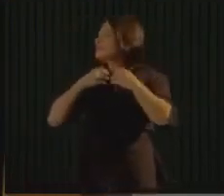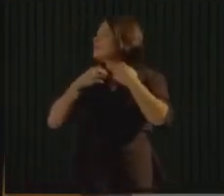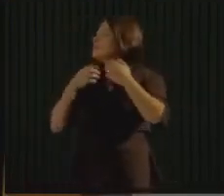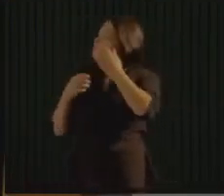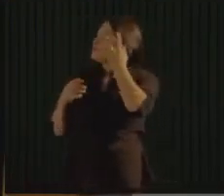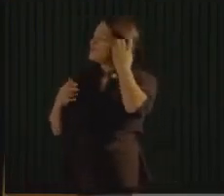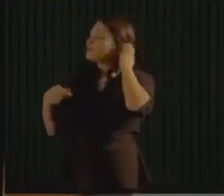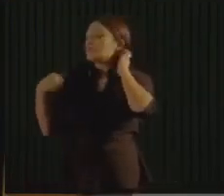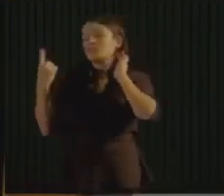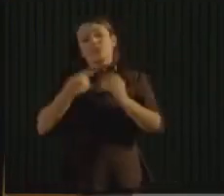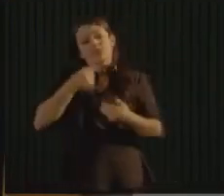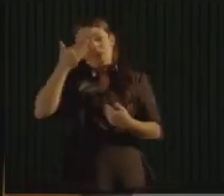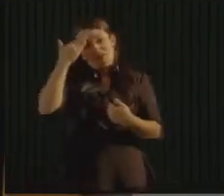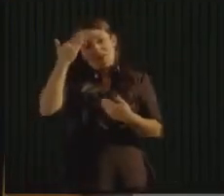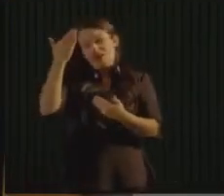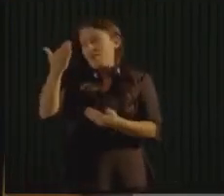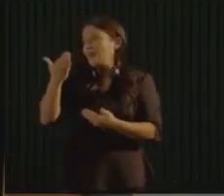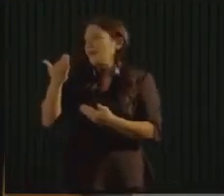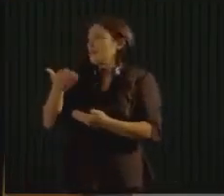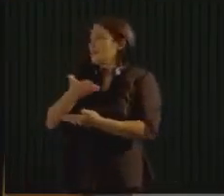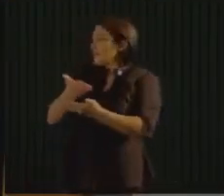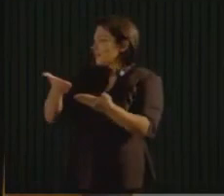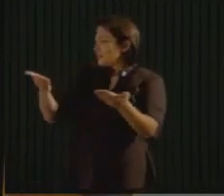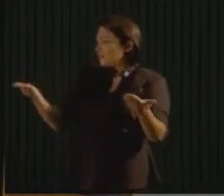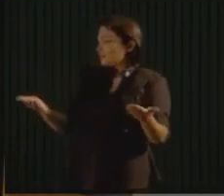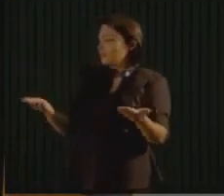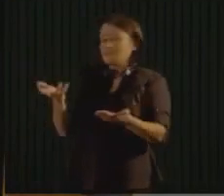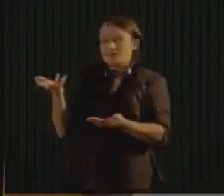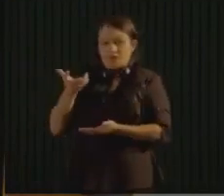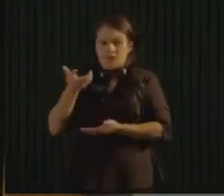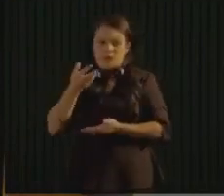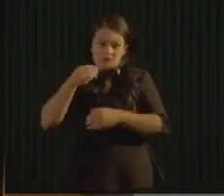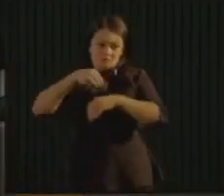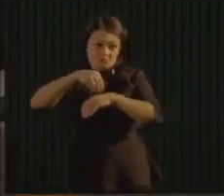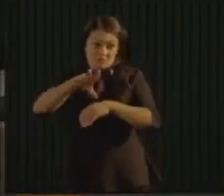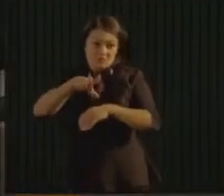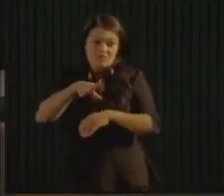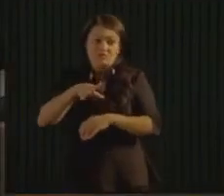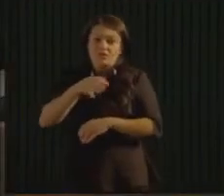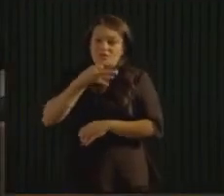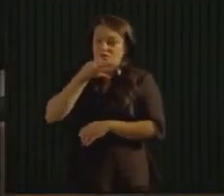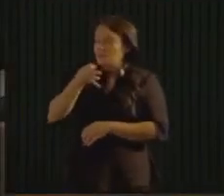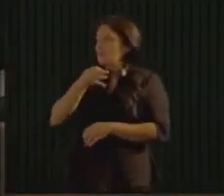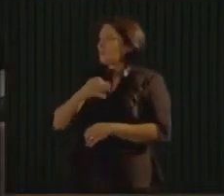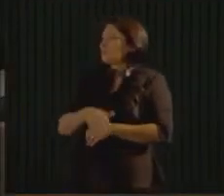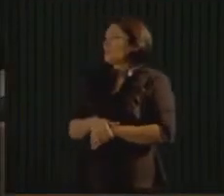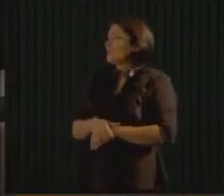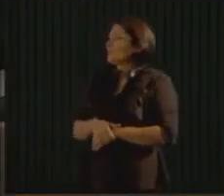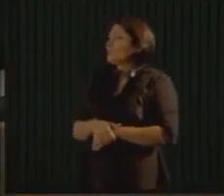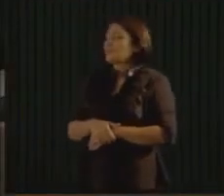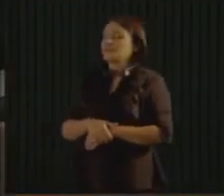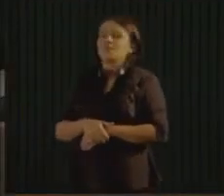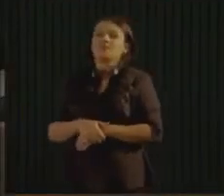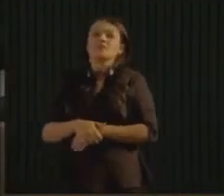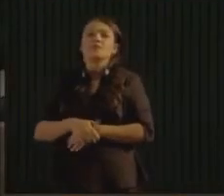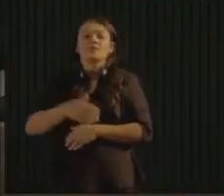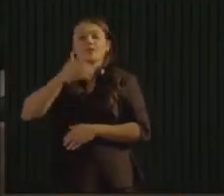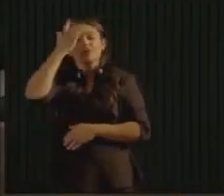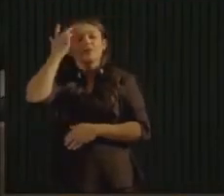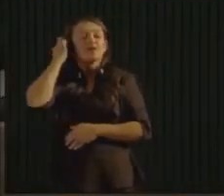Moderator, you would like to comment something? Yes, please. First, about the presentation of our vereador,